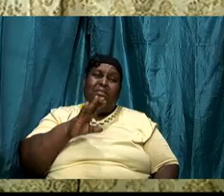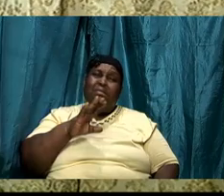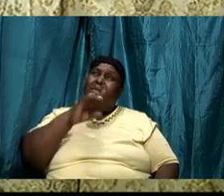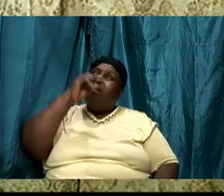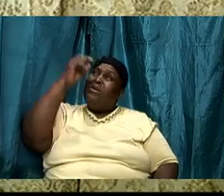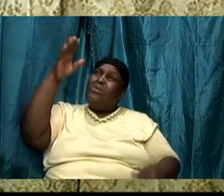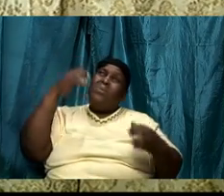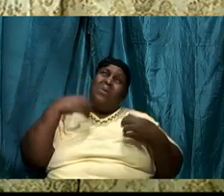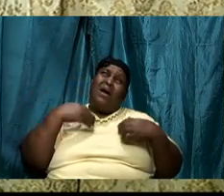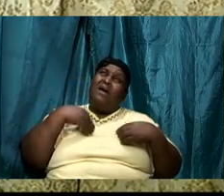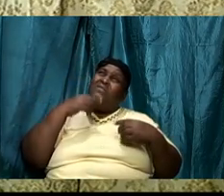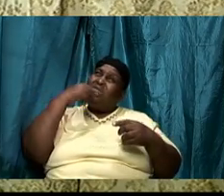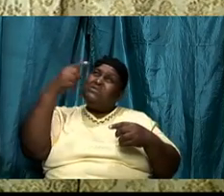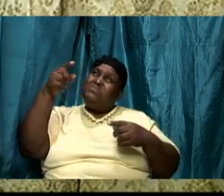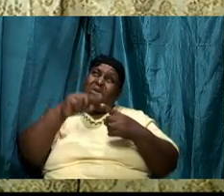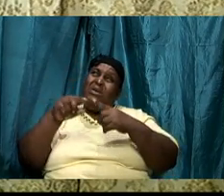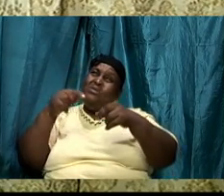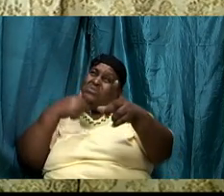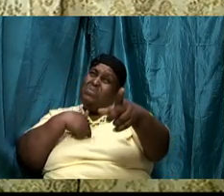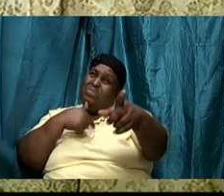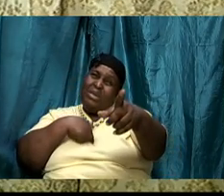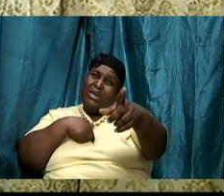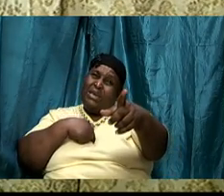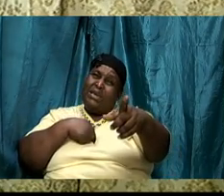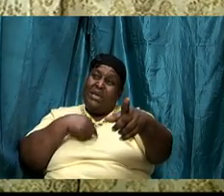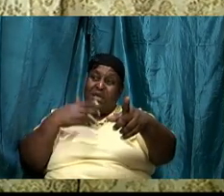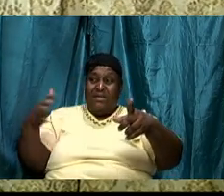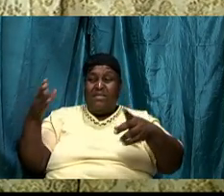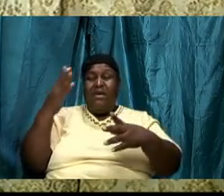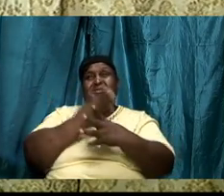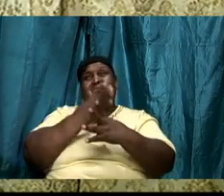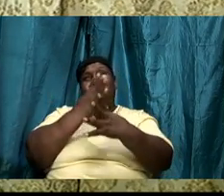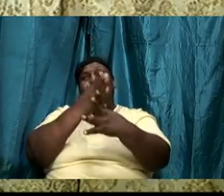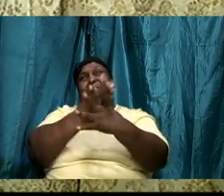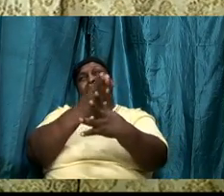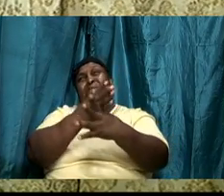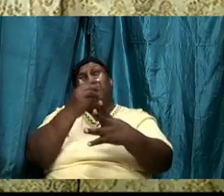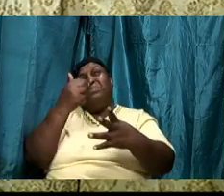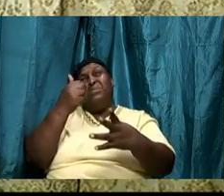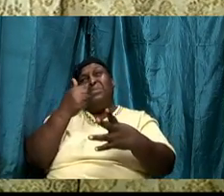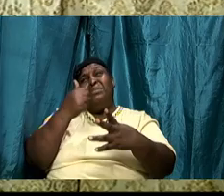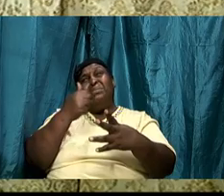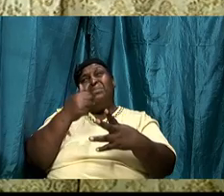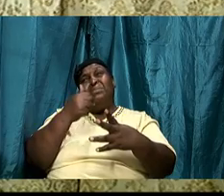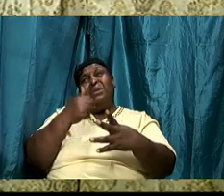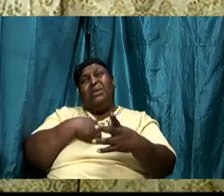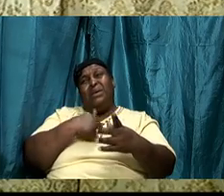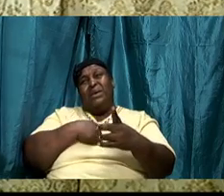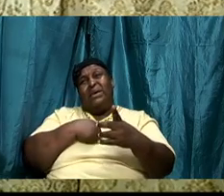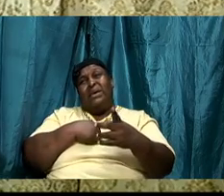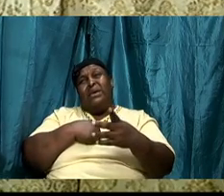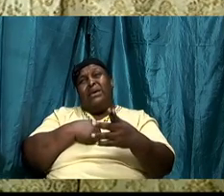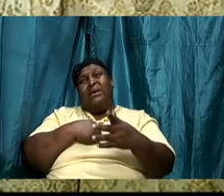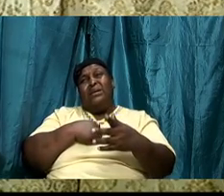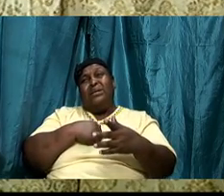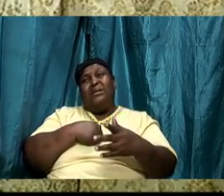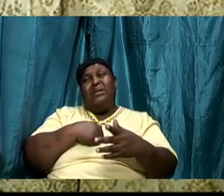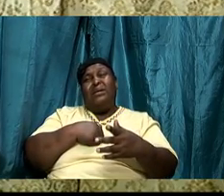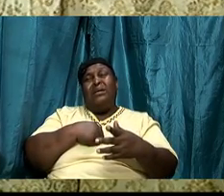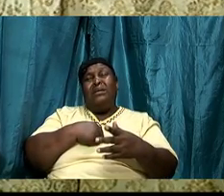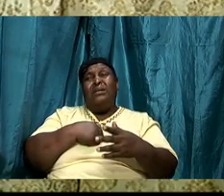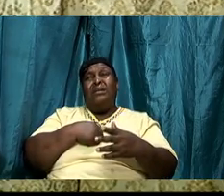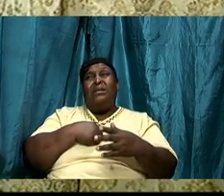and when I put my hand there the thing that was bothering me and when I turned the light on in the 2 o'clock 3 o'clock in the morning